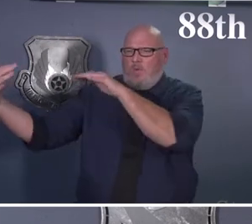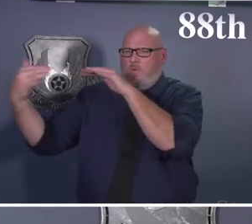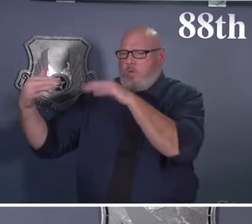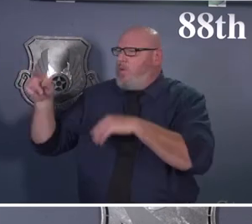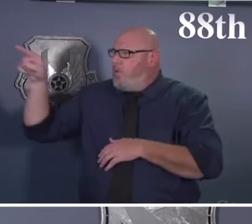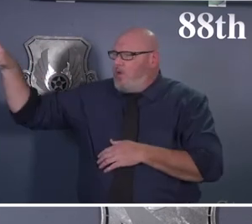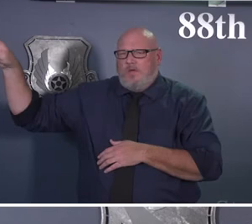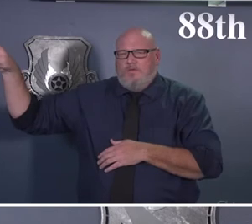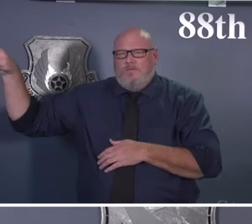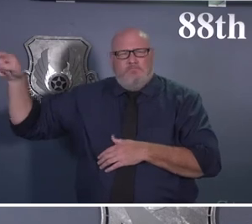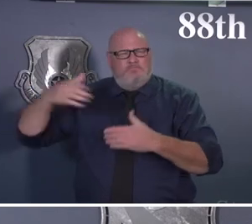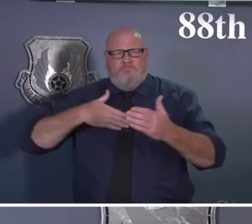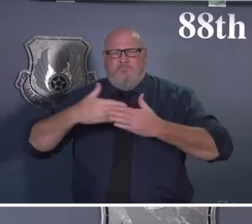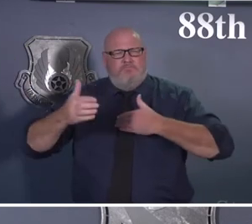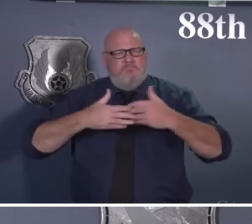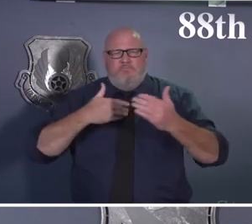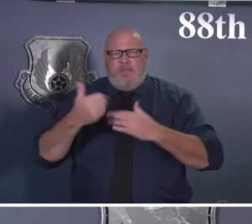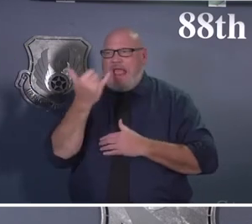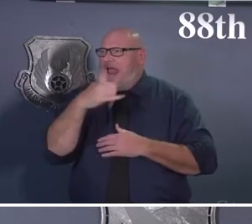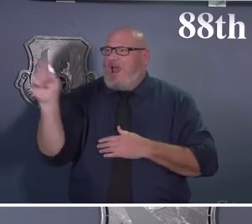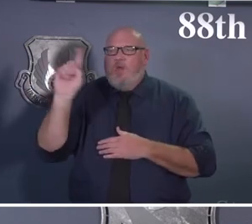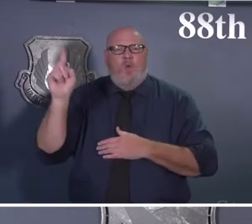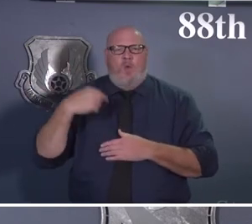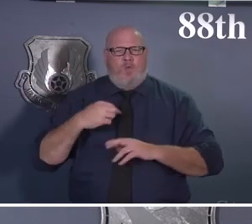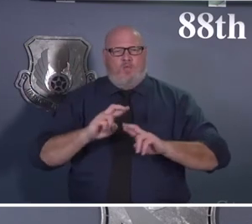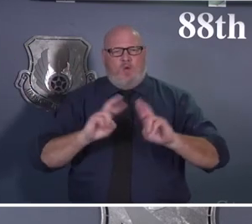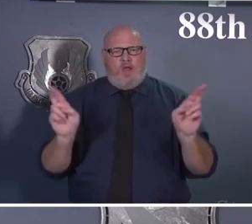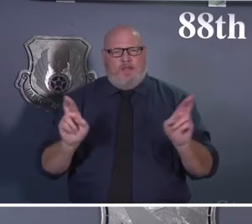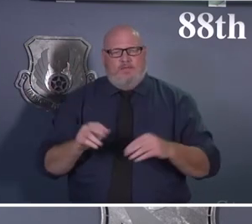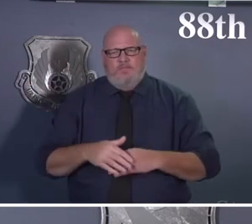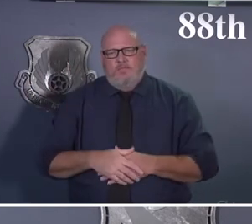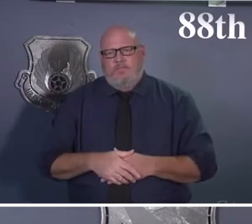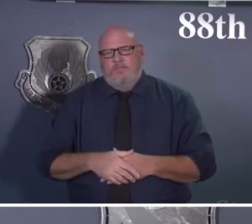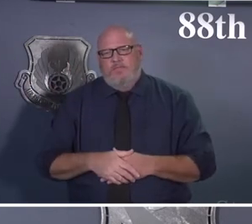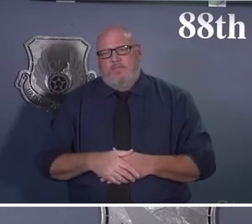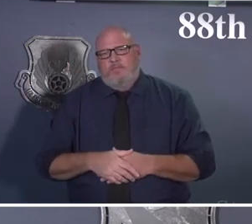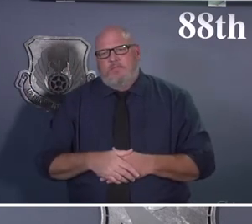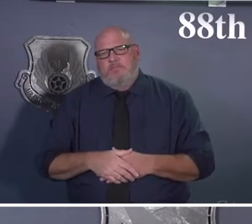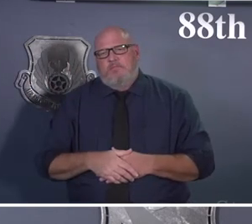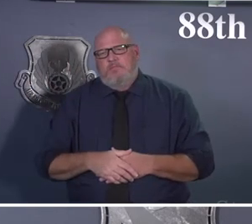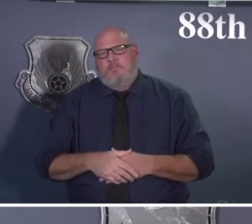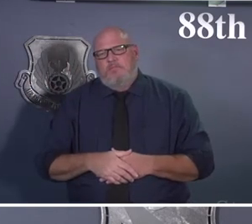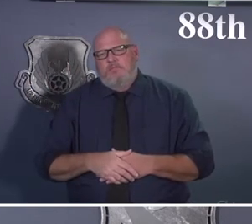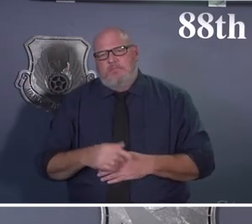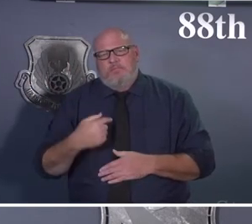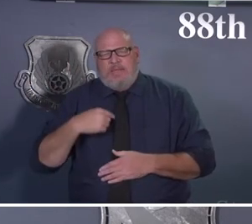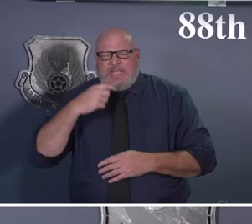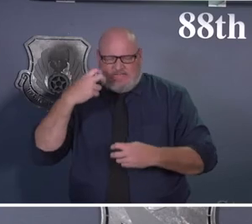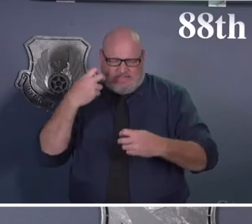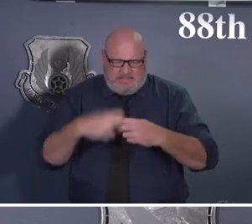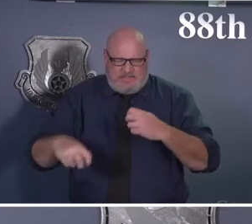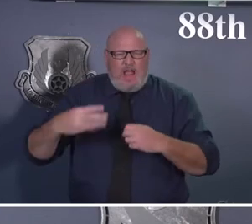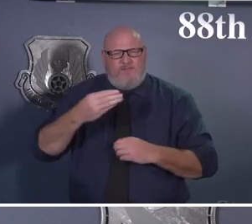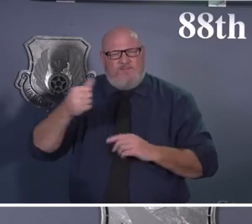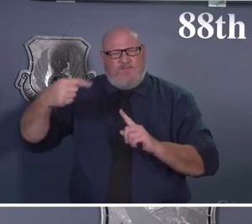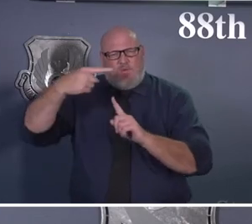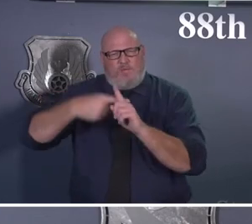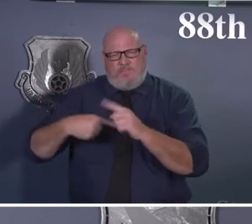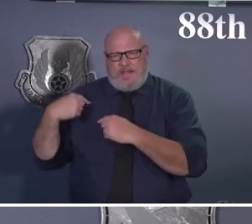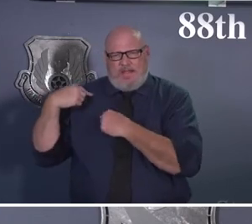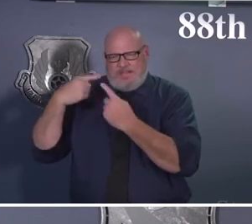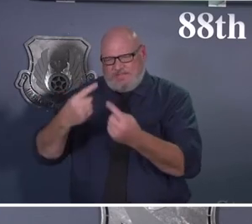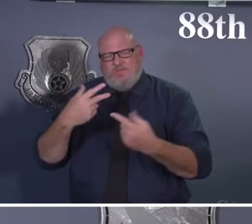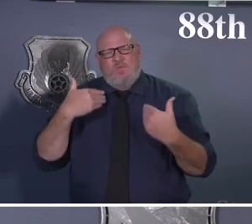with us. These past couple months were tough as we rolled into HP Con Delta. But like I said, HP Con Charlie, it's a little bit easier,